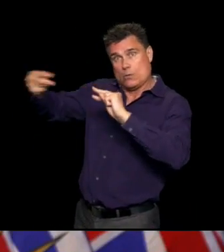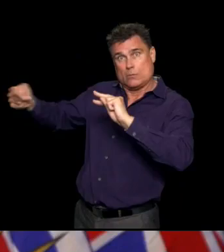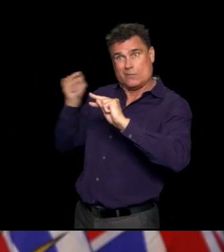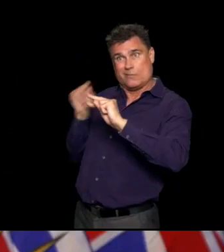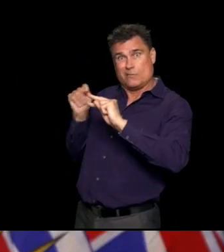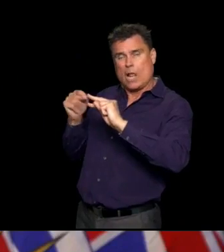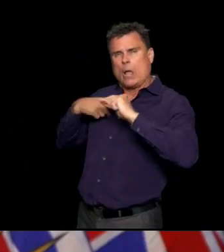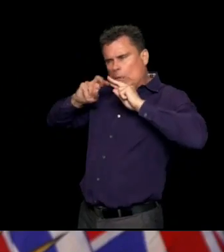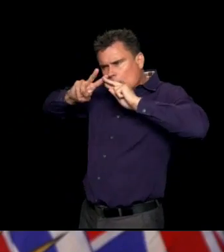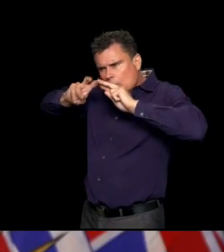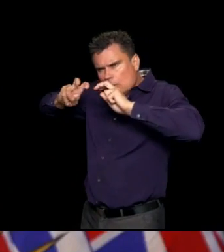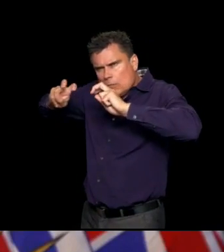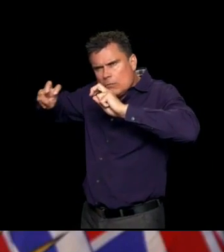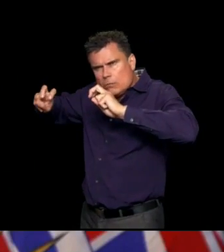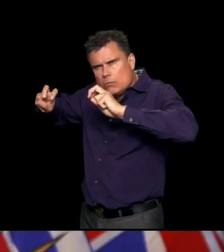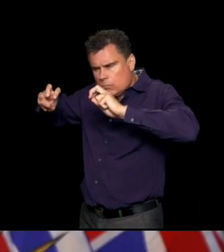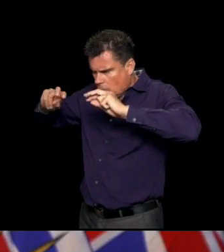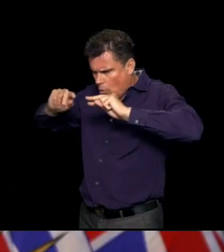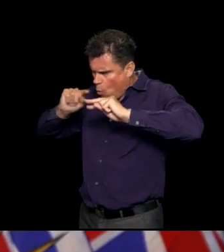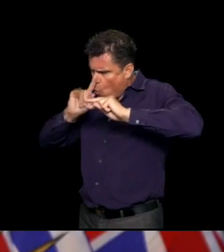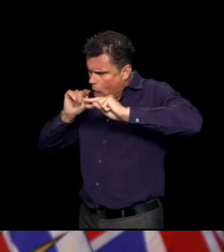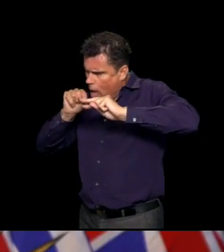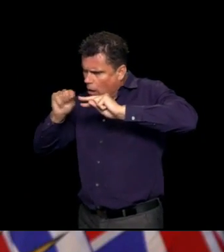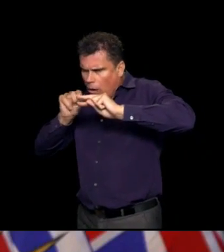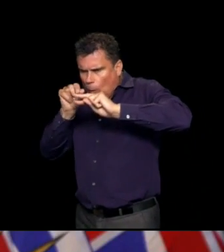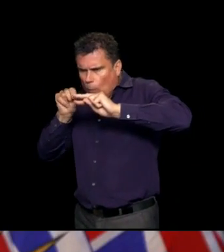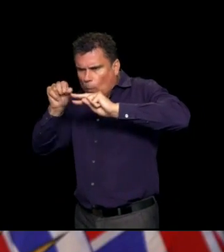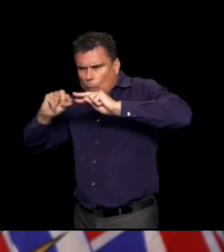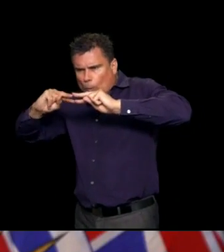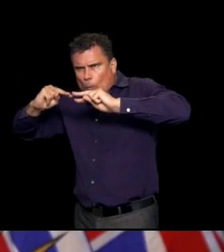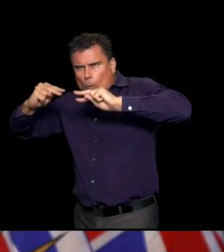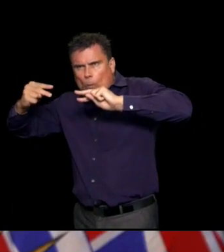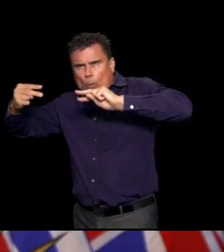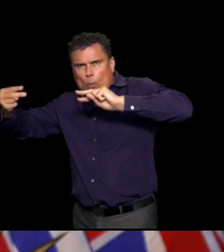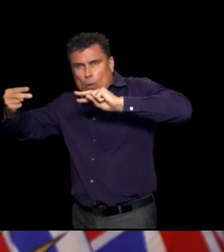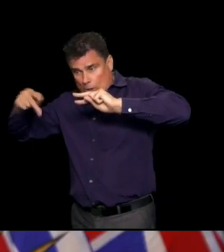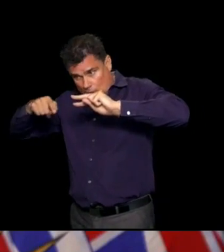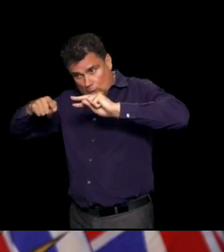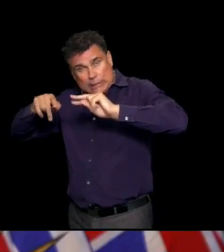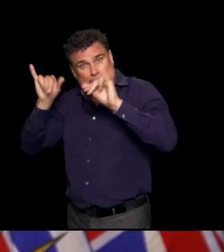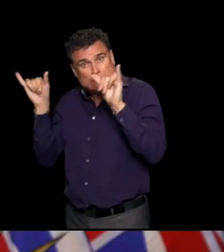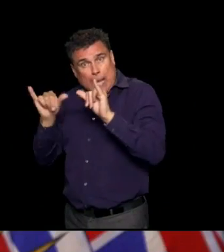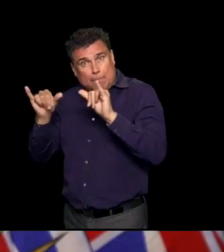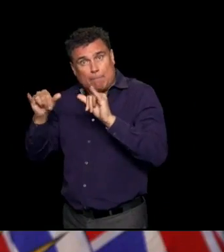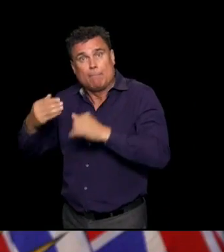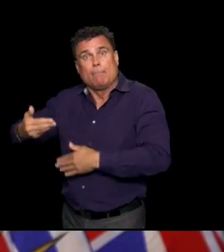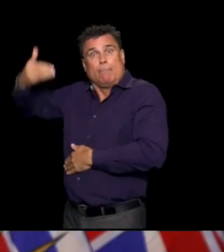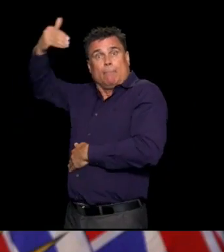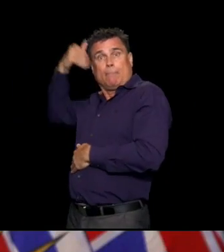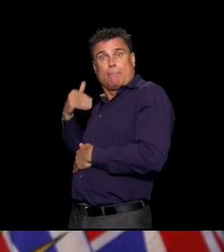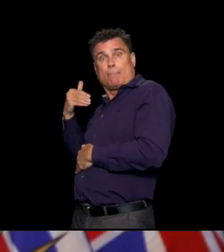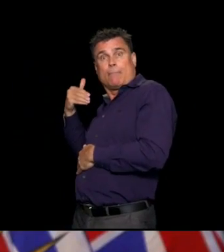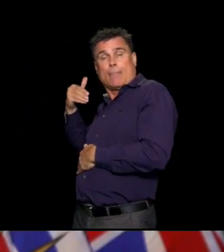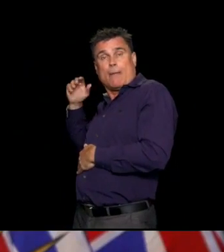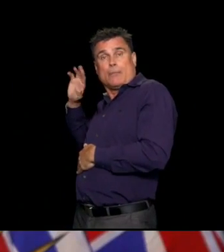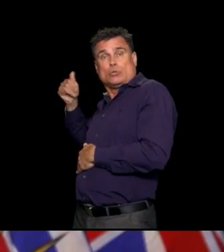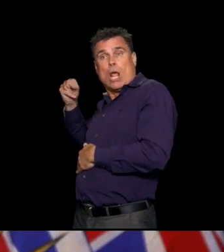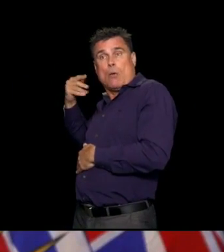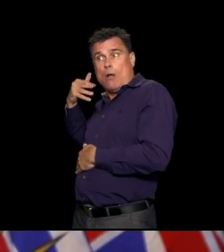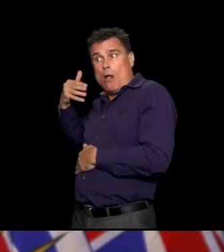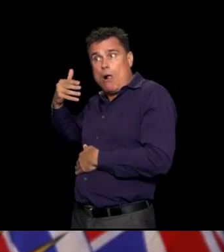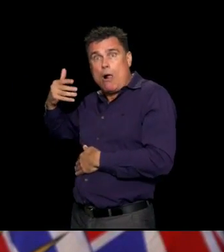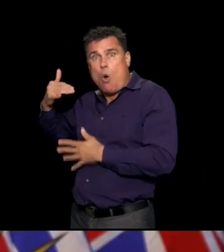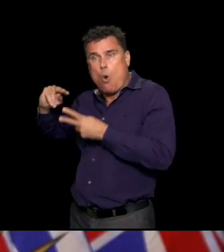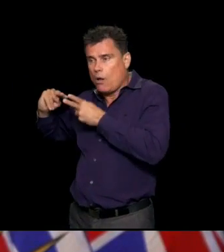we sequence it, it's called, to get an understanding of whether it has changed. And to help us understand where the virus has